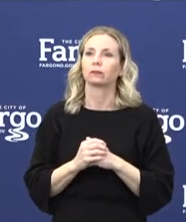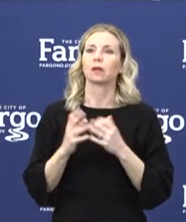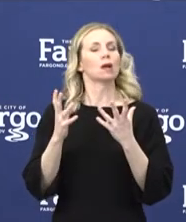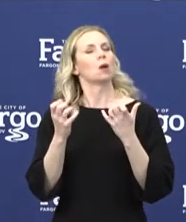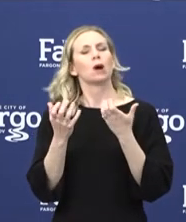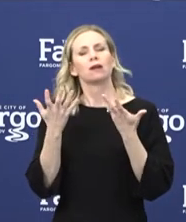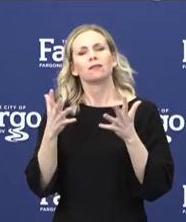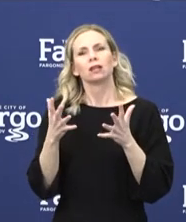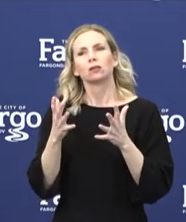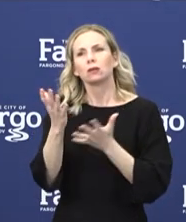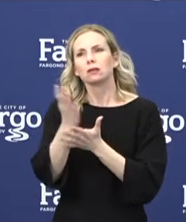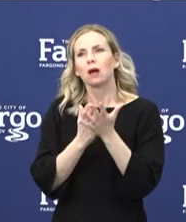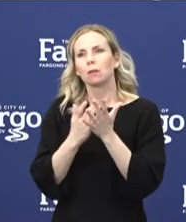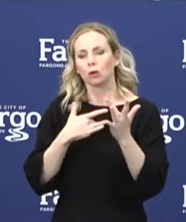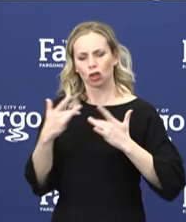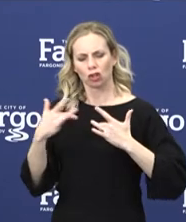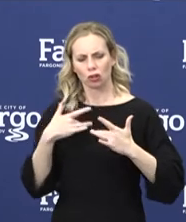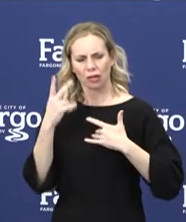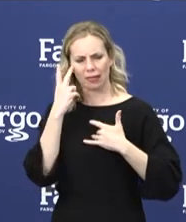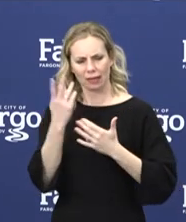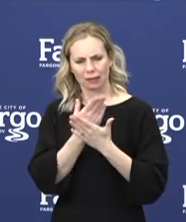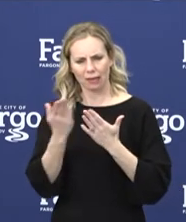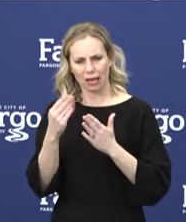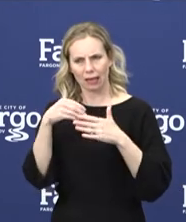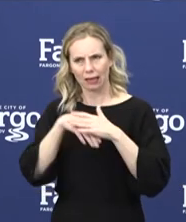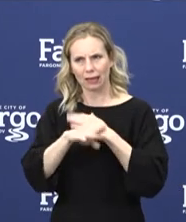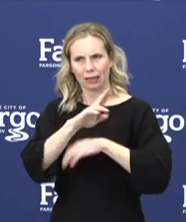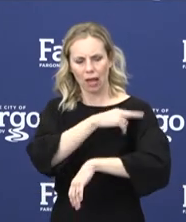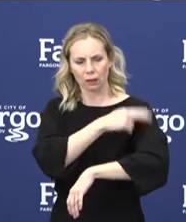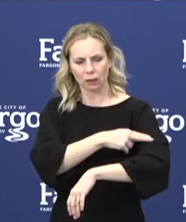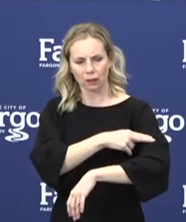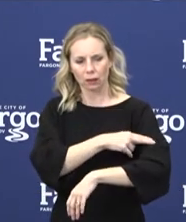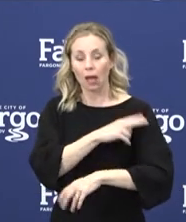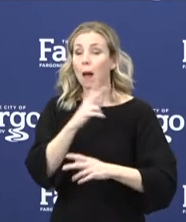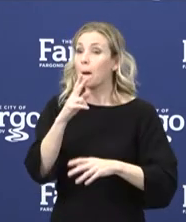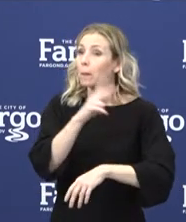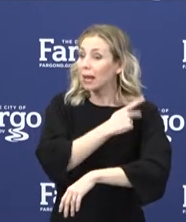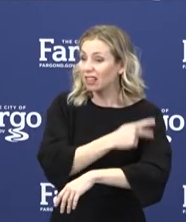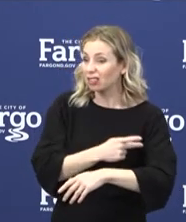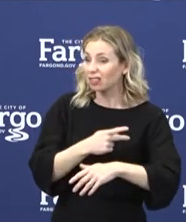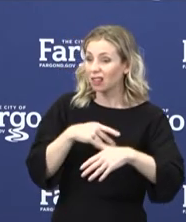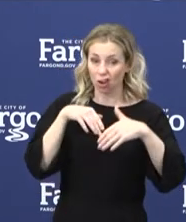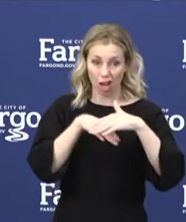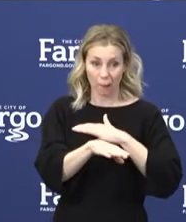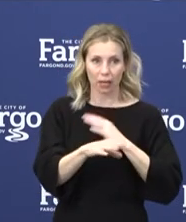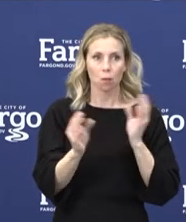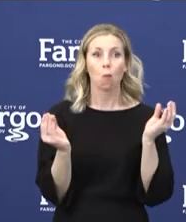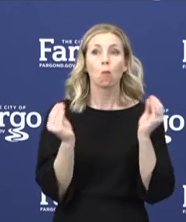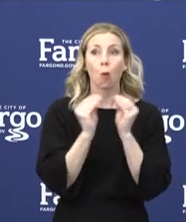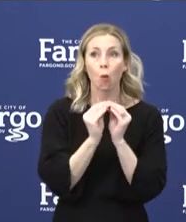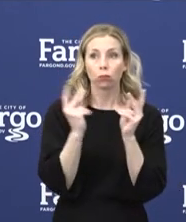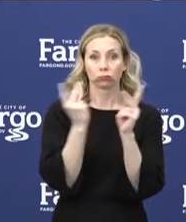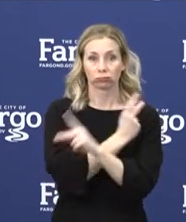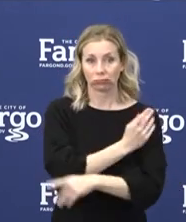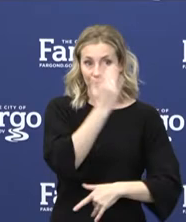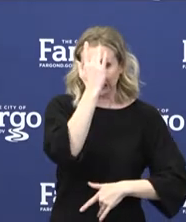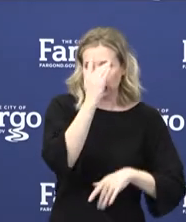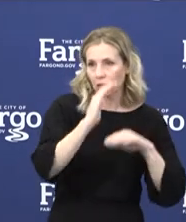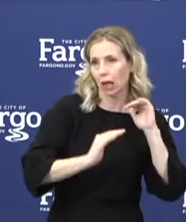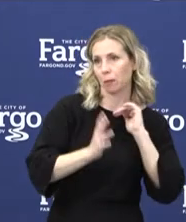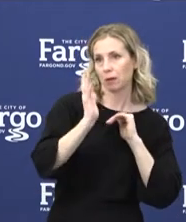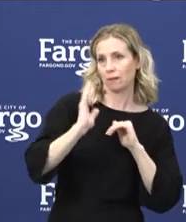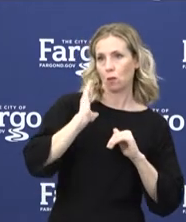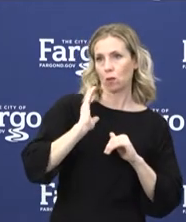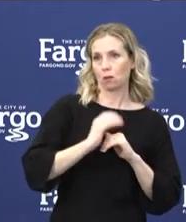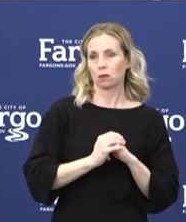starting to see in our hospitals. Patients are coming to us much sicker than we used to be. We have had patients that have